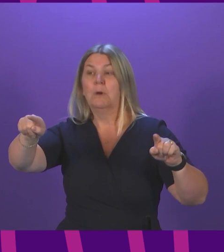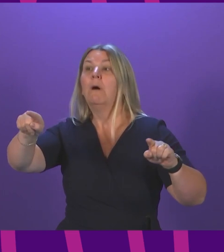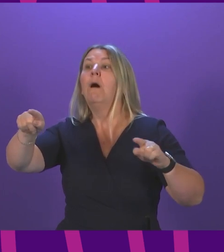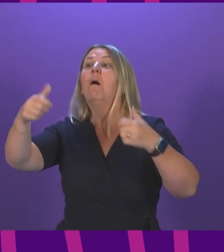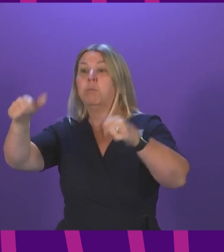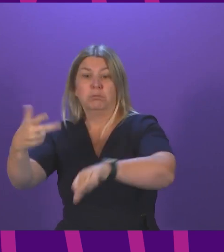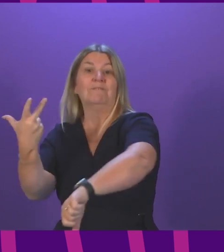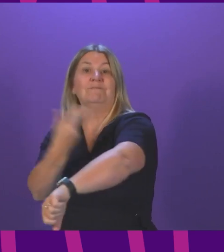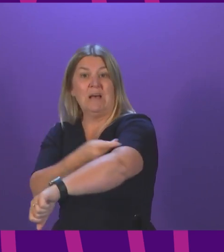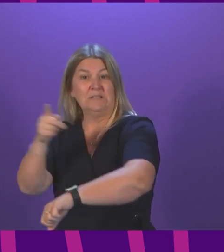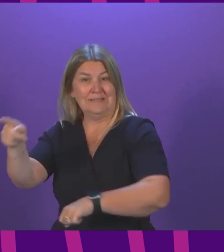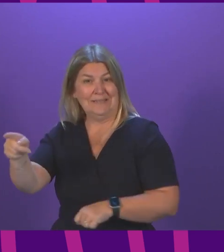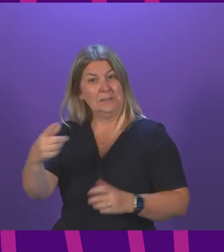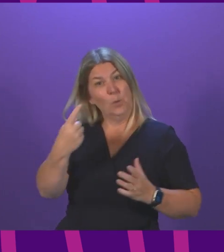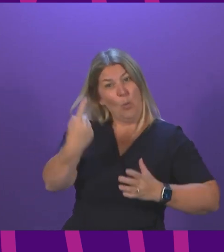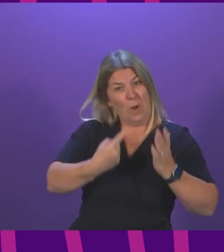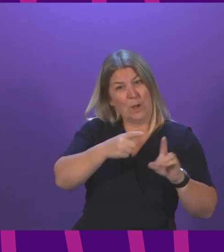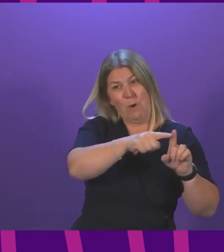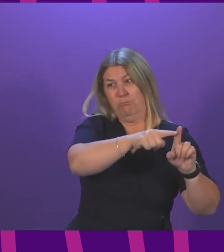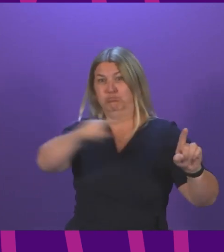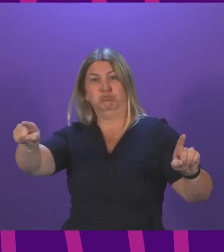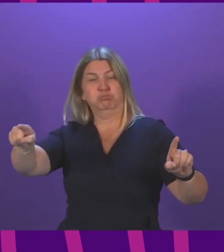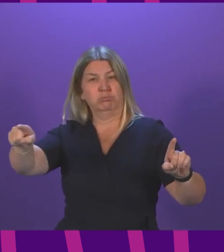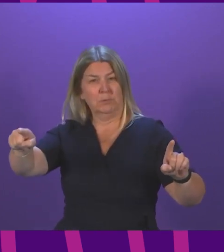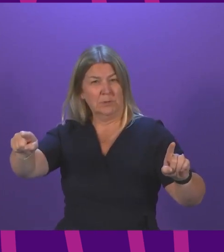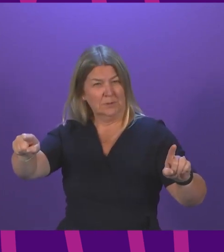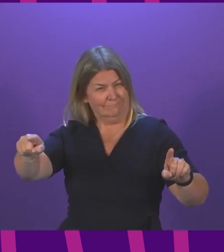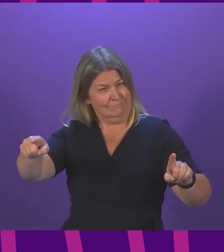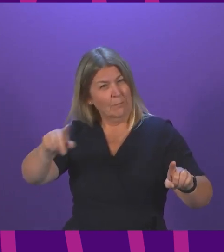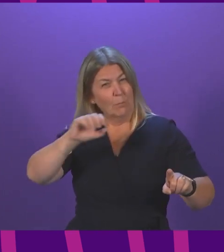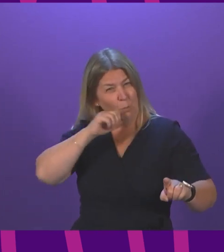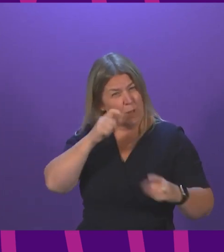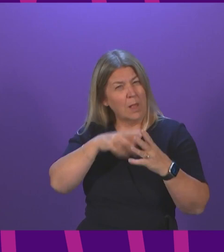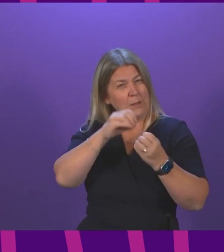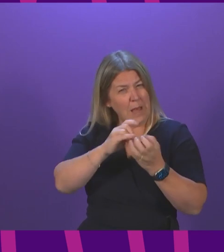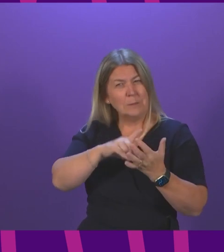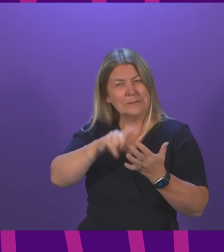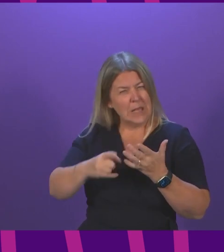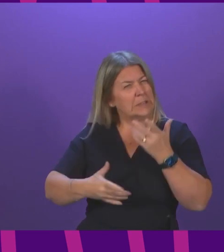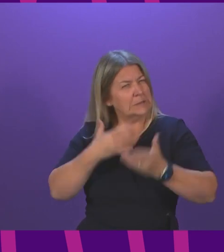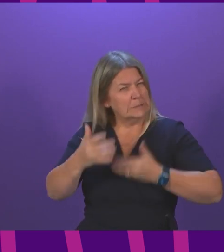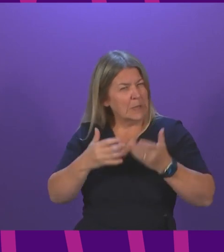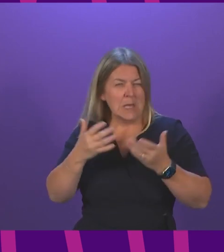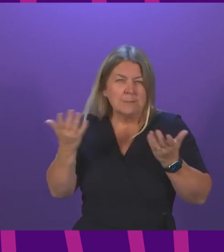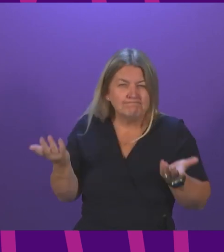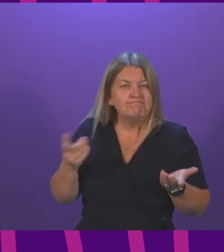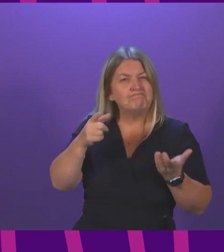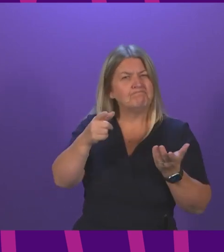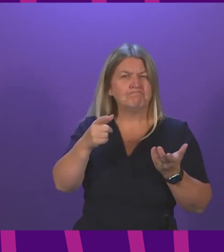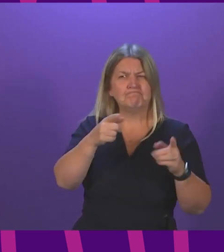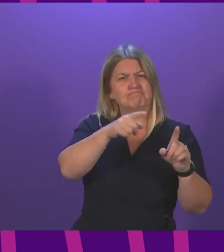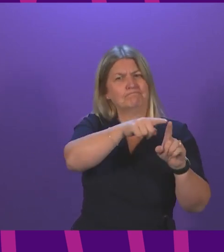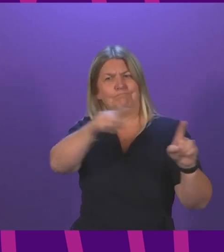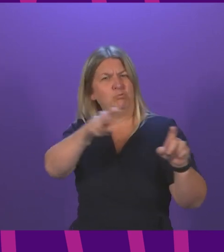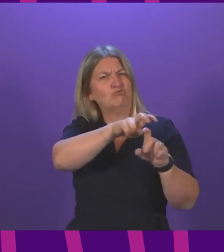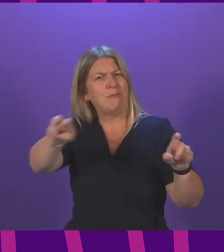travel time for patients, especially in rural areas? And will the Cabinet Secretary explain why he is going to give us a further update in a week and not